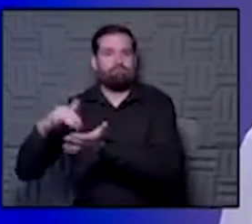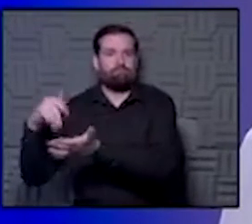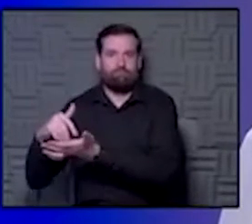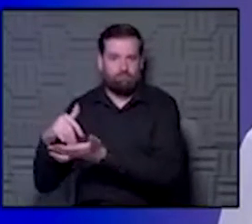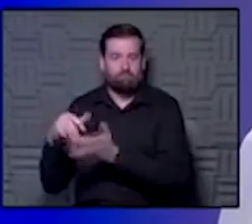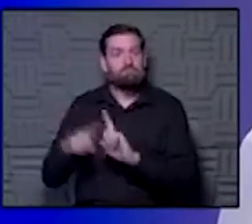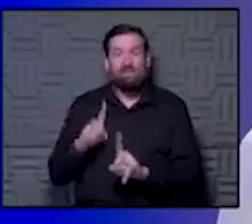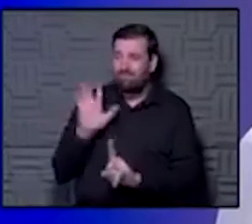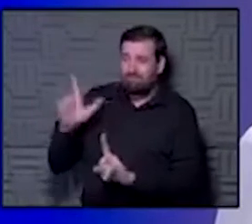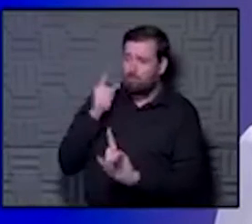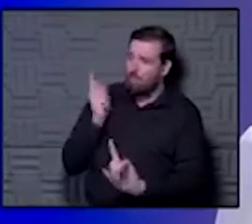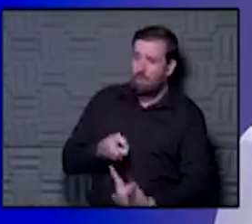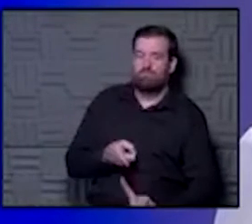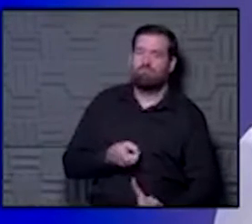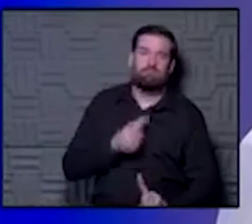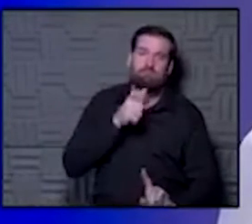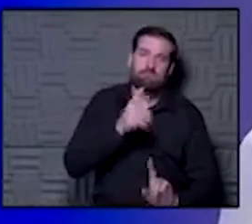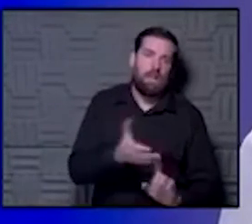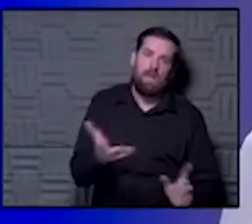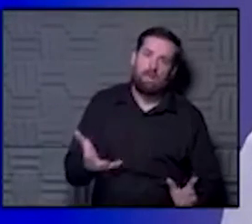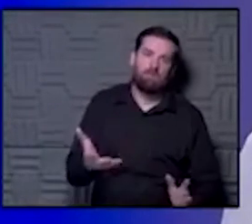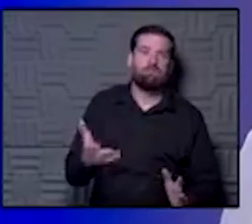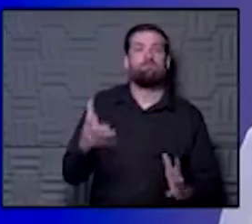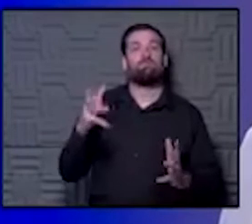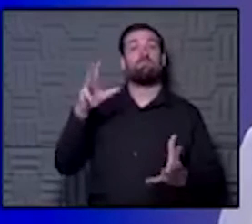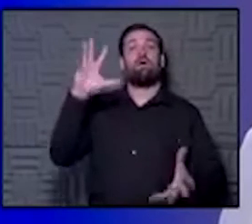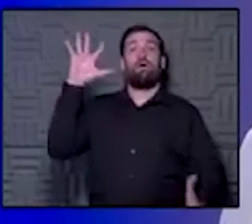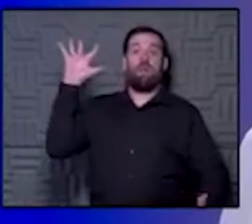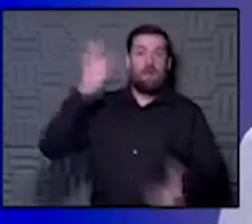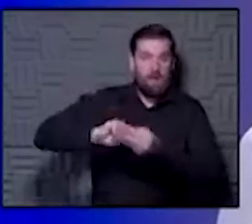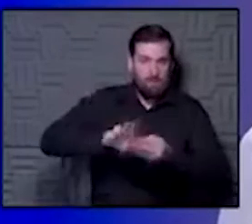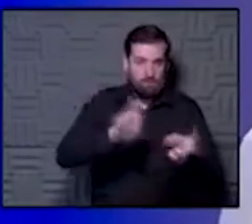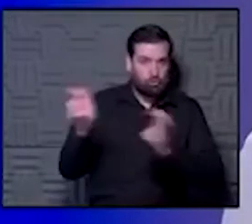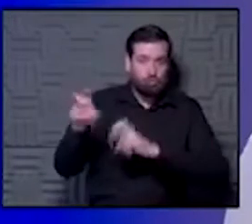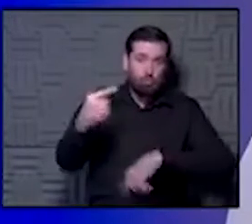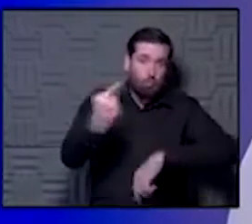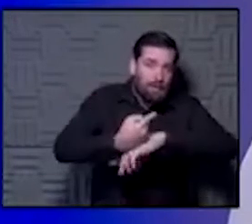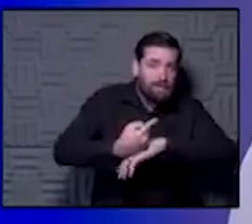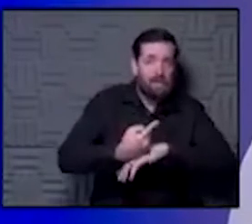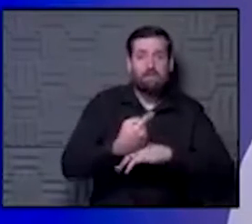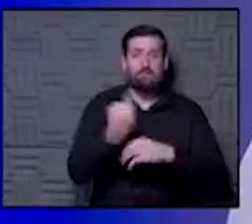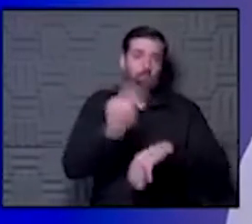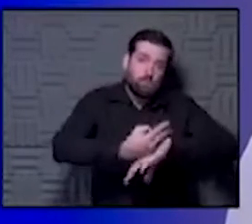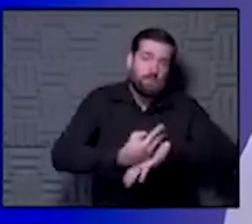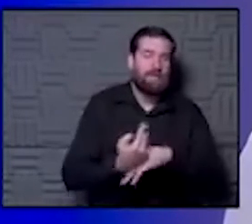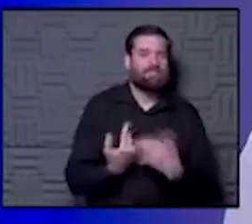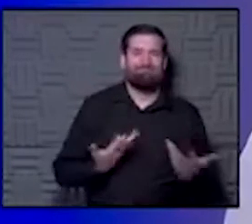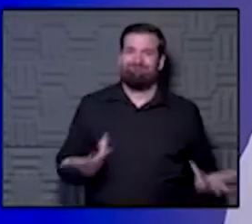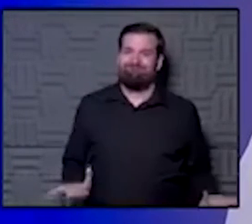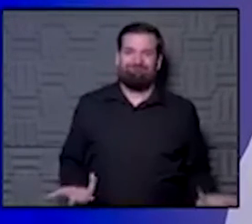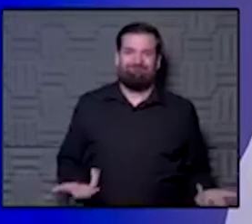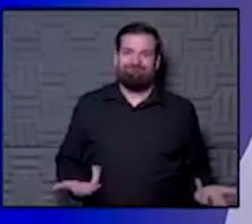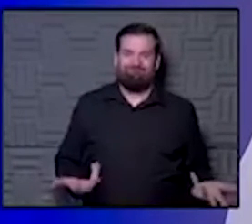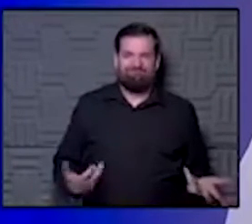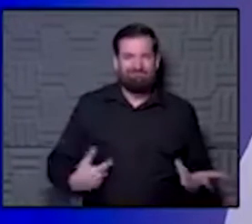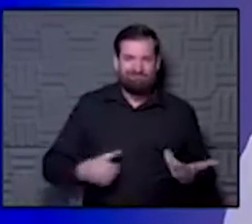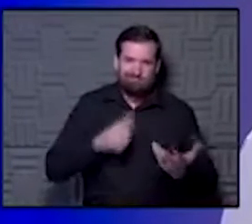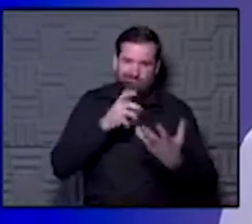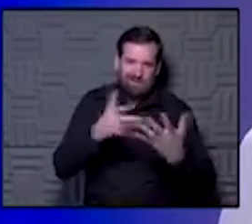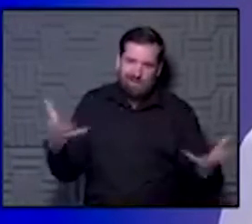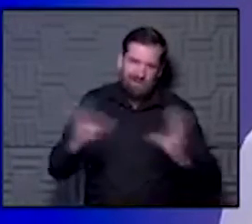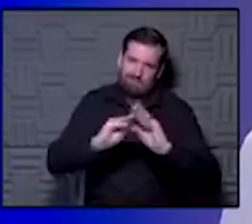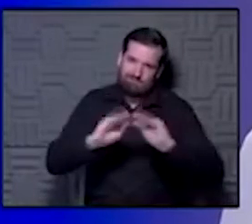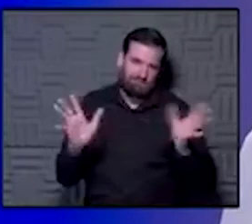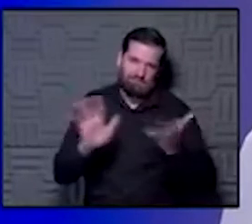it doesn't take very much. And so it's the cumulative issue. And is it over a day? Is it over 48 hours? It's hard to tell. There wasn't a lot of guidance there.